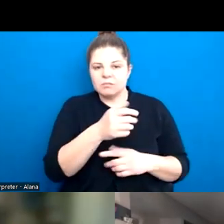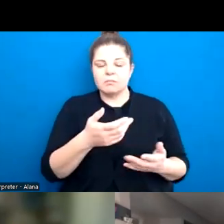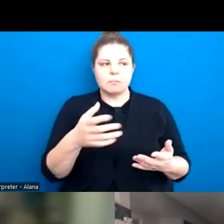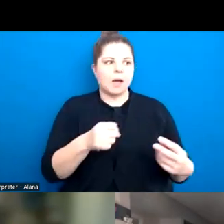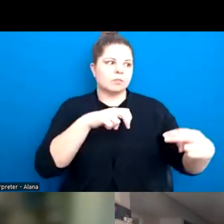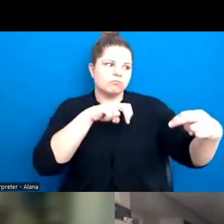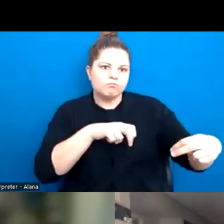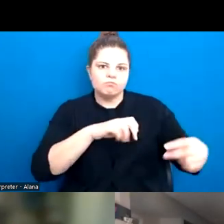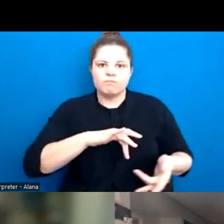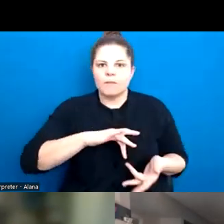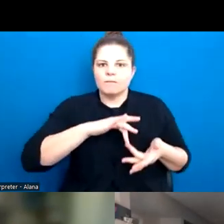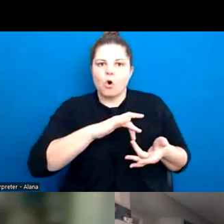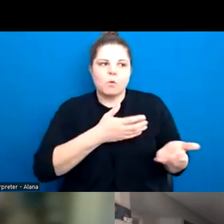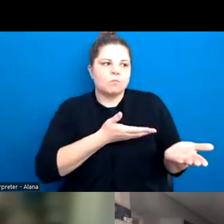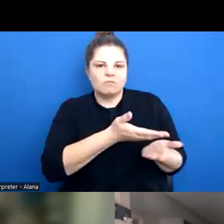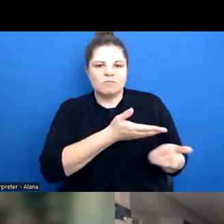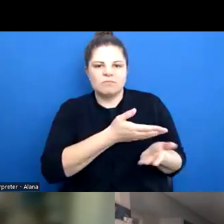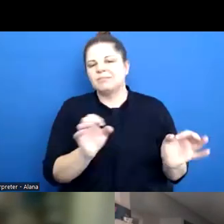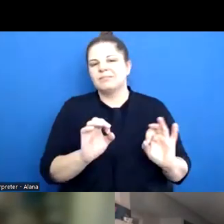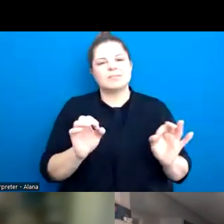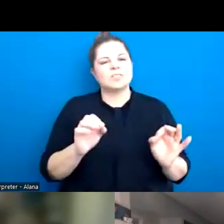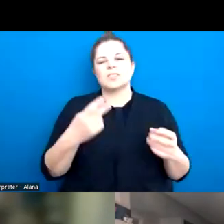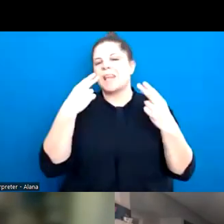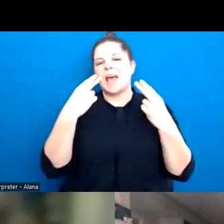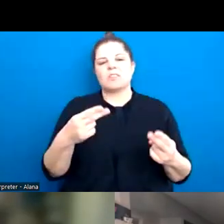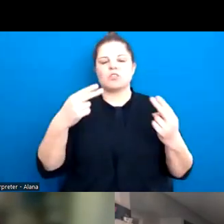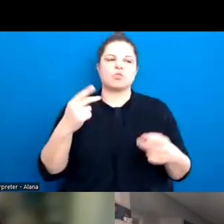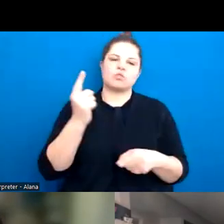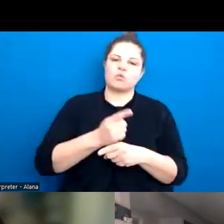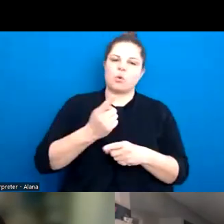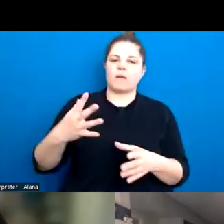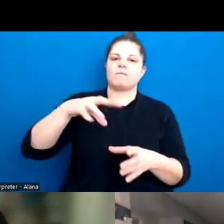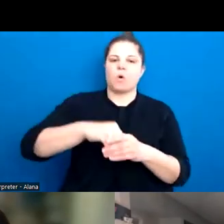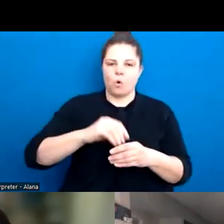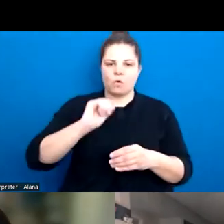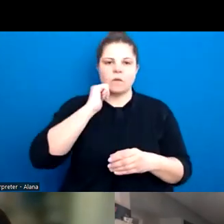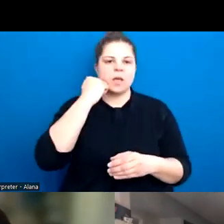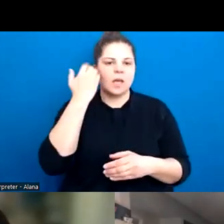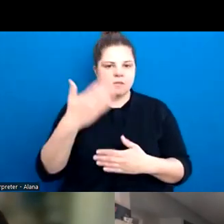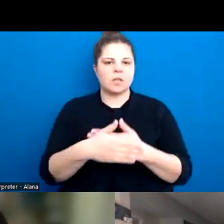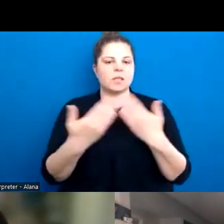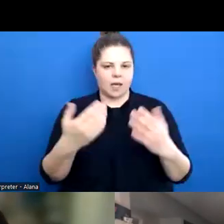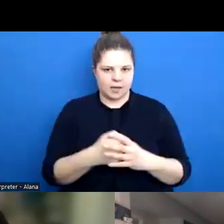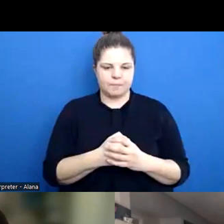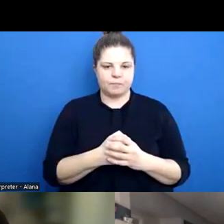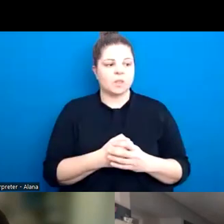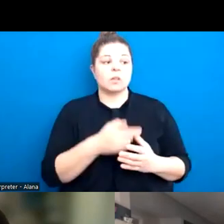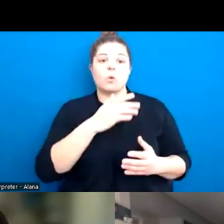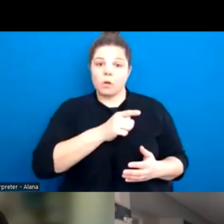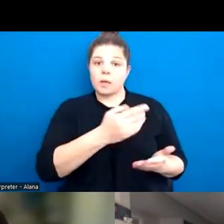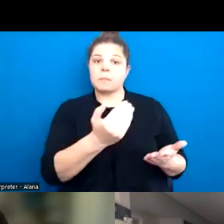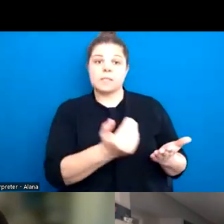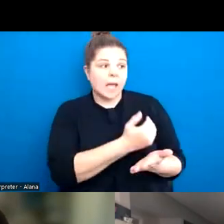So with keeping you kids safe and then allowing them to disclose something, um,